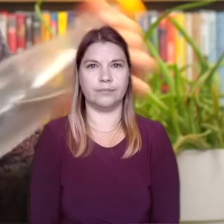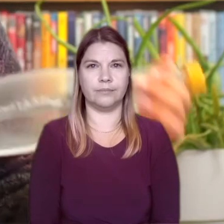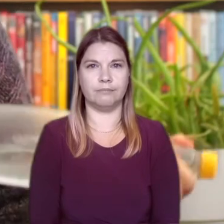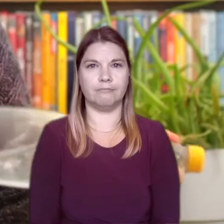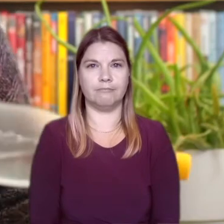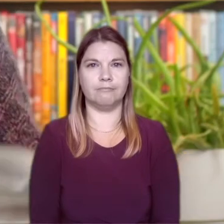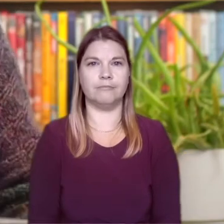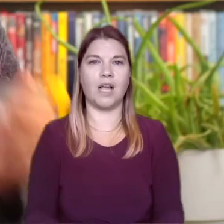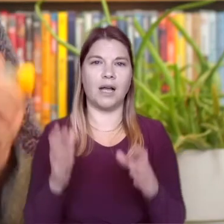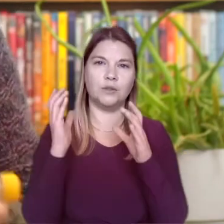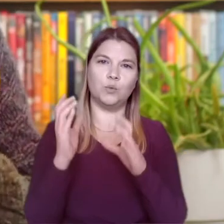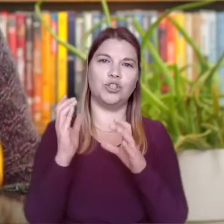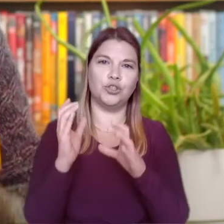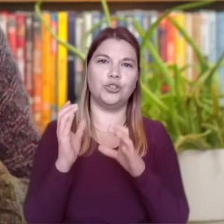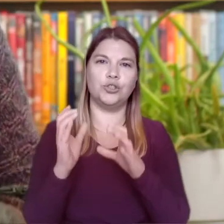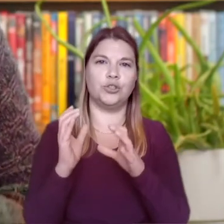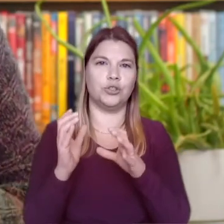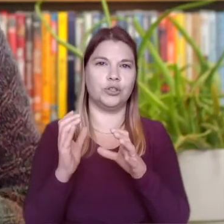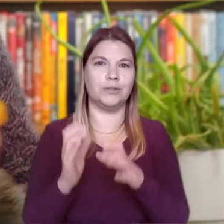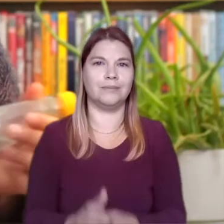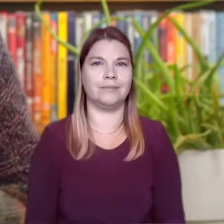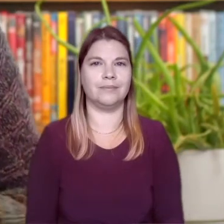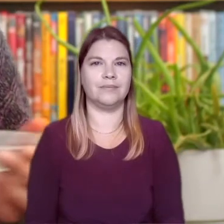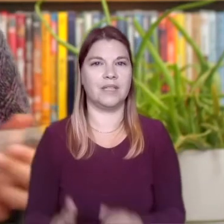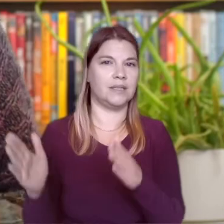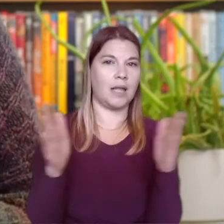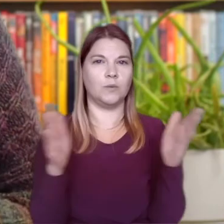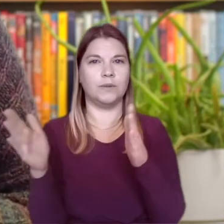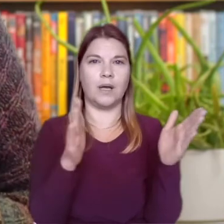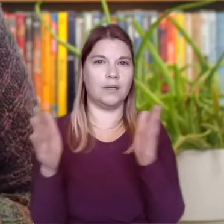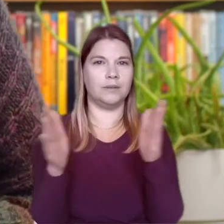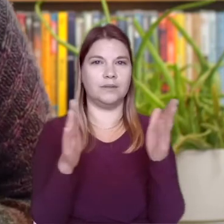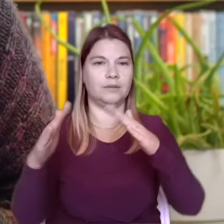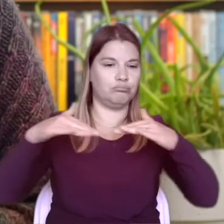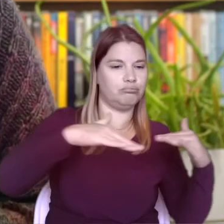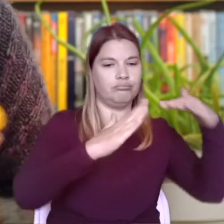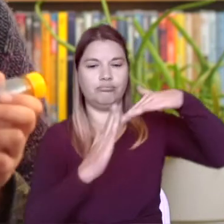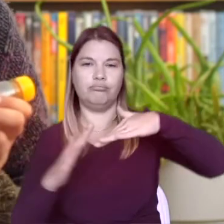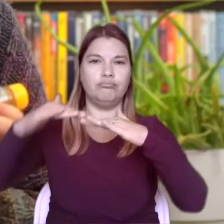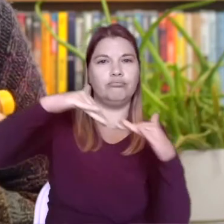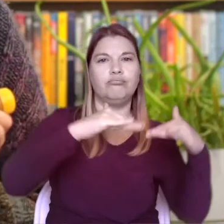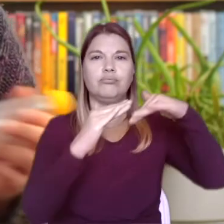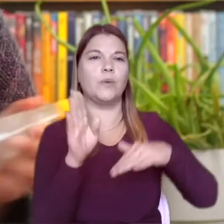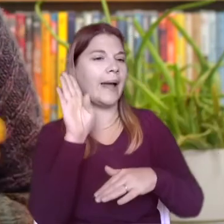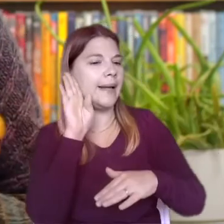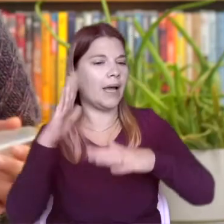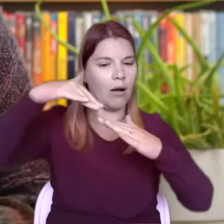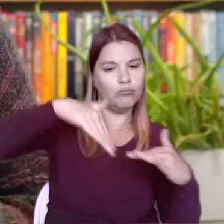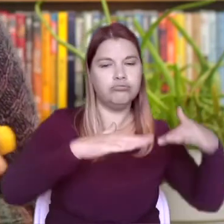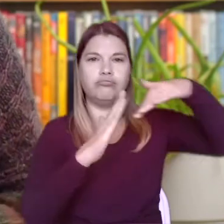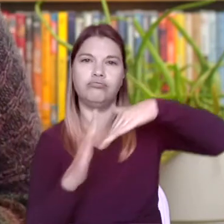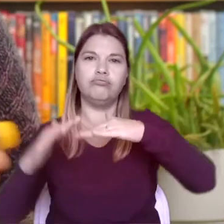as I swish the liquid in the bottle from side to side you can hear it moving around freely in the plastic